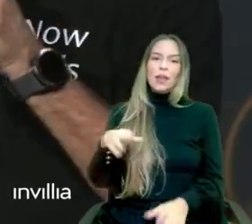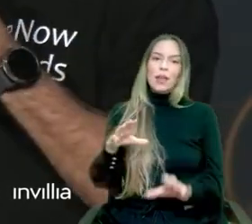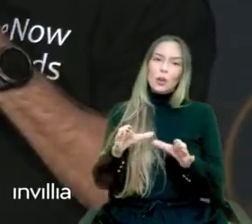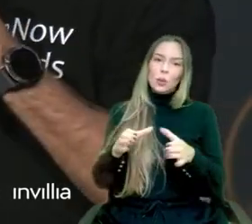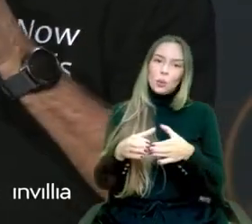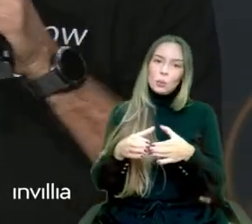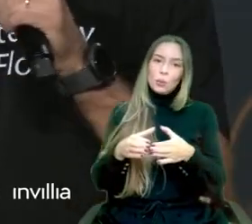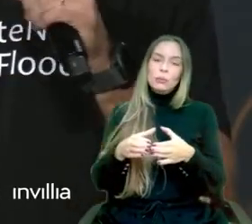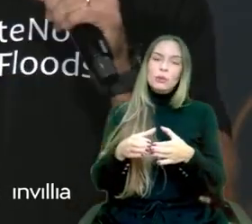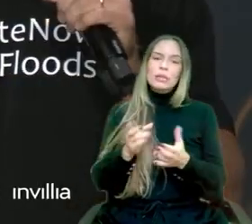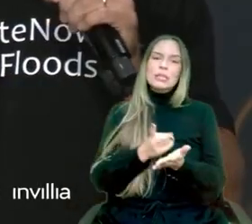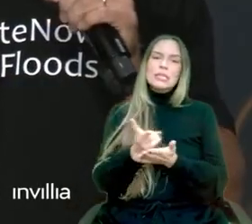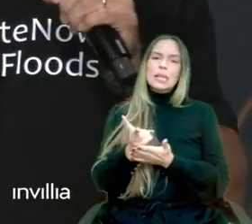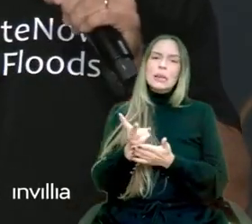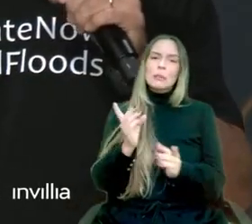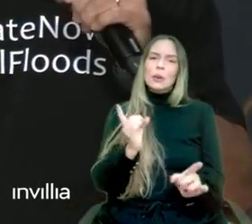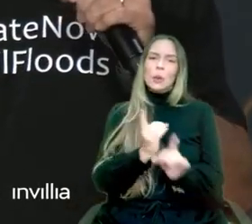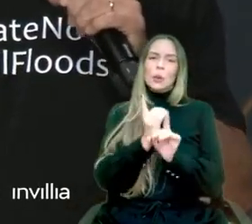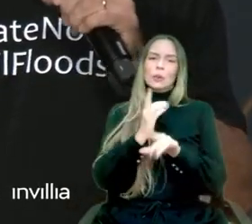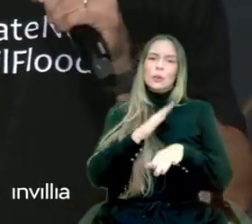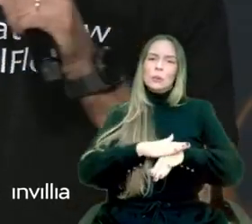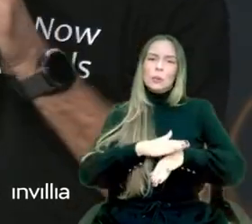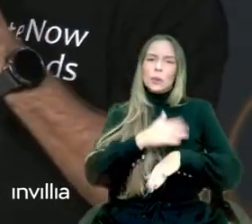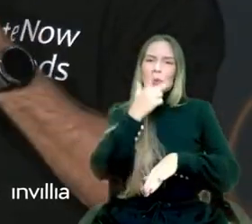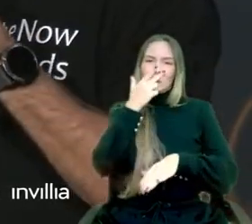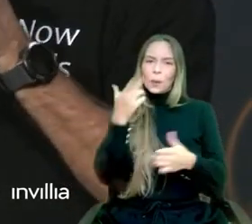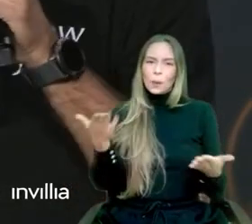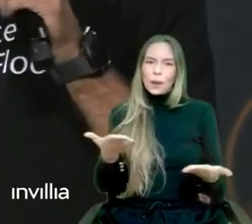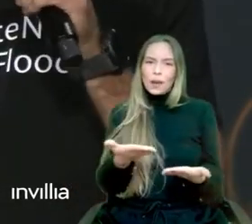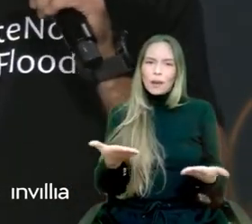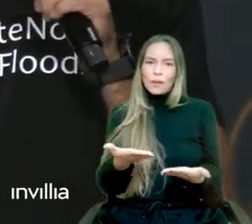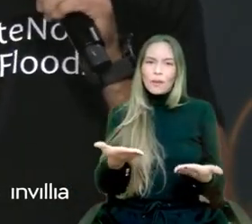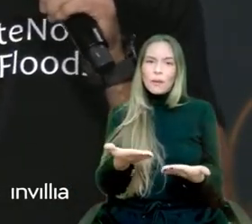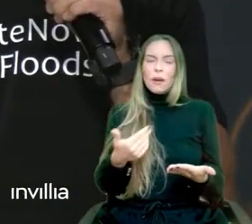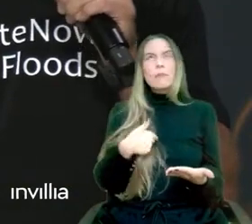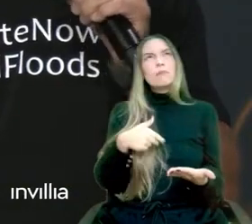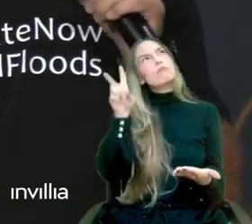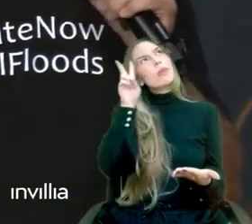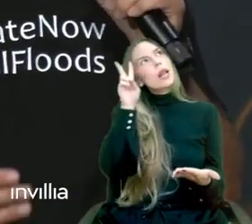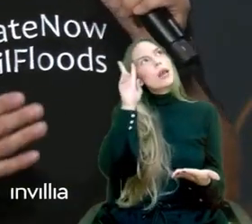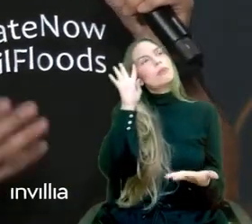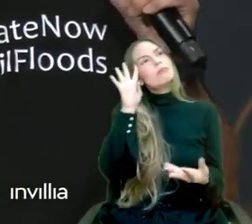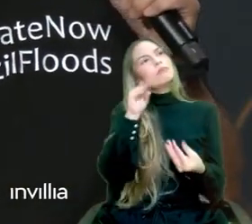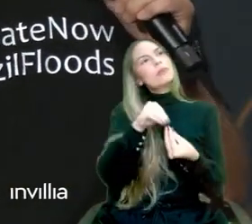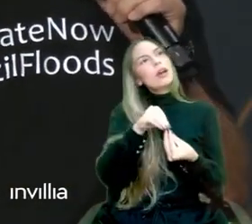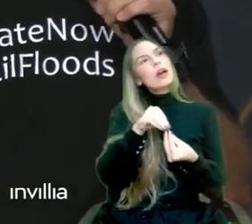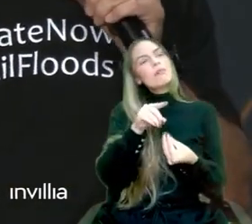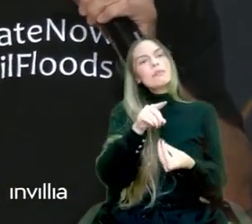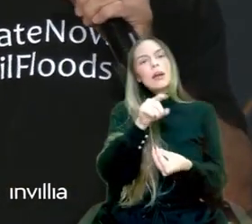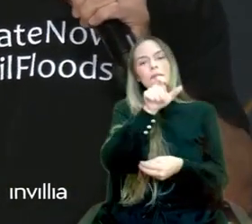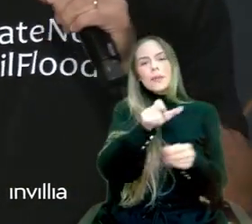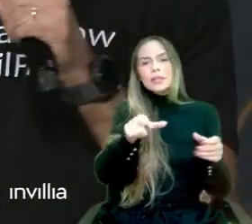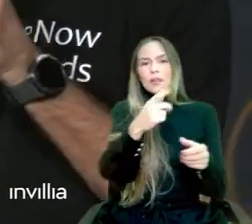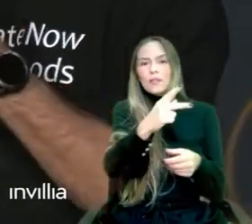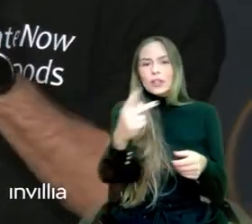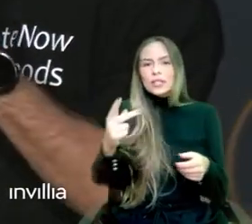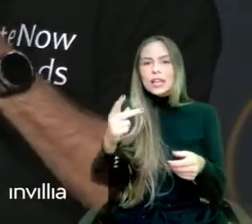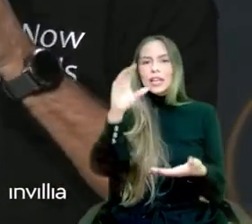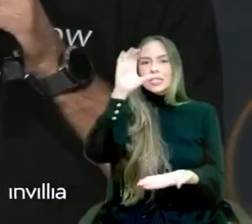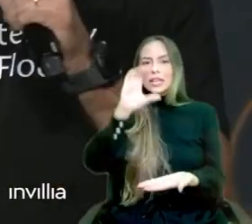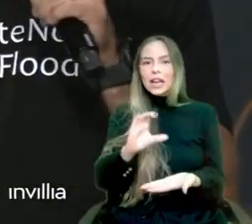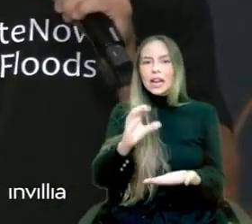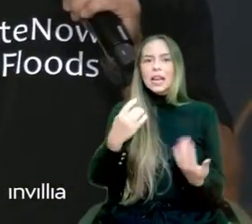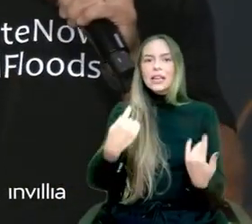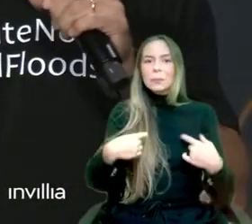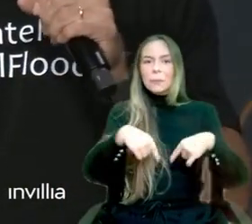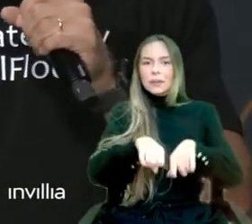moments like this, I think of you, our customers, of your partners, and of course,